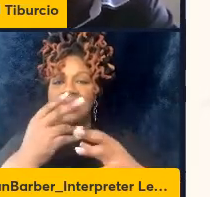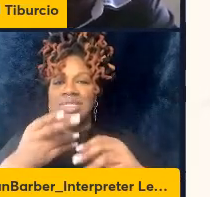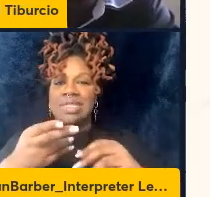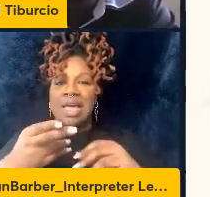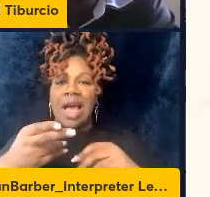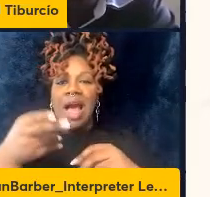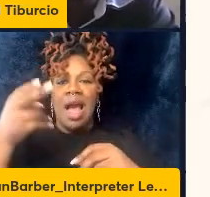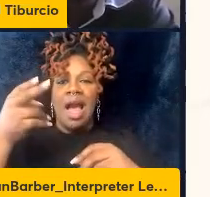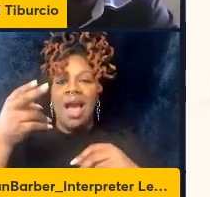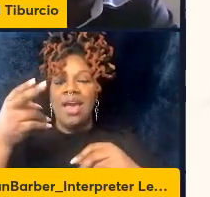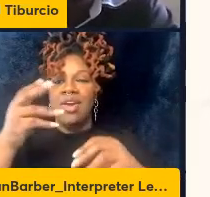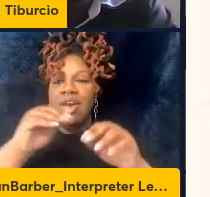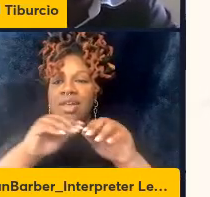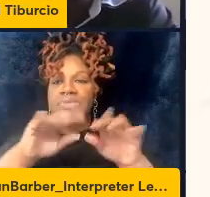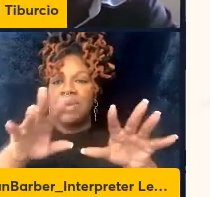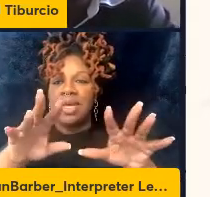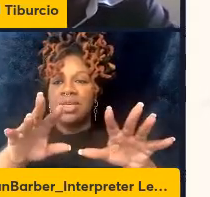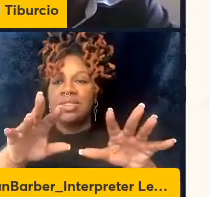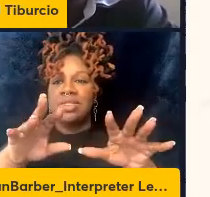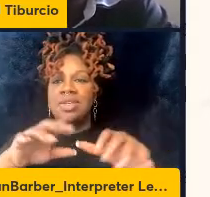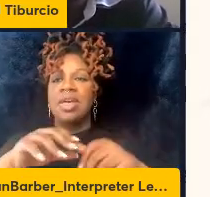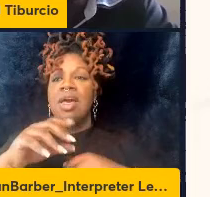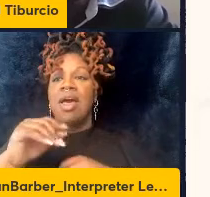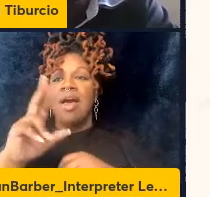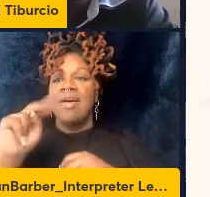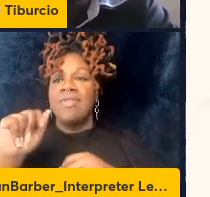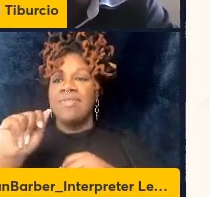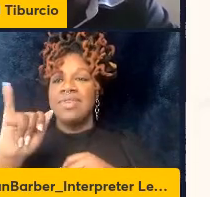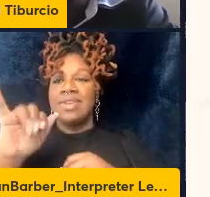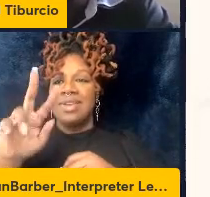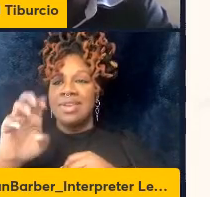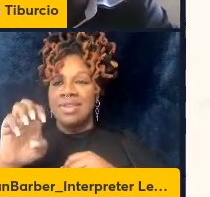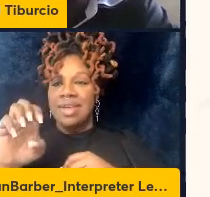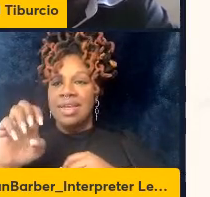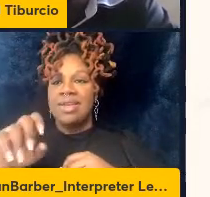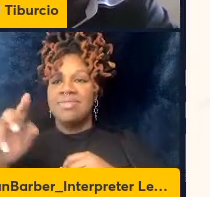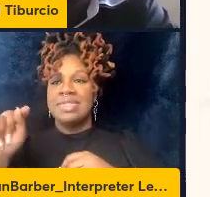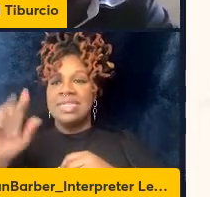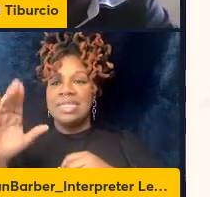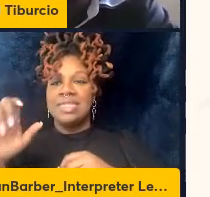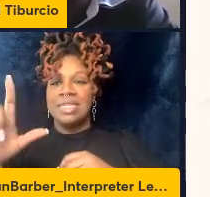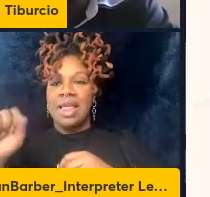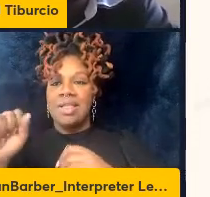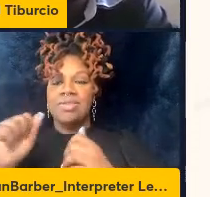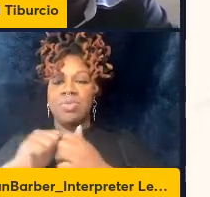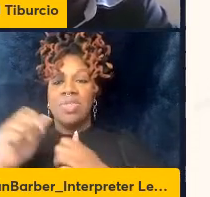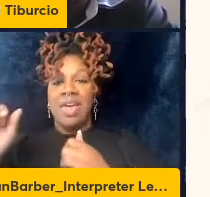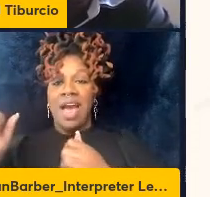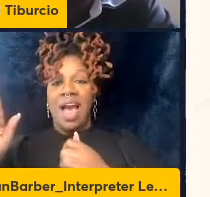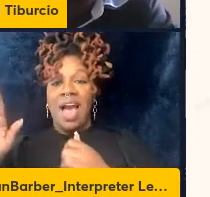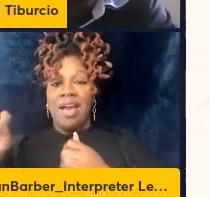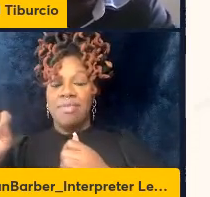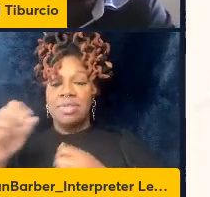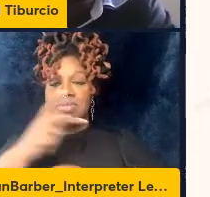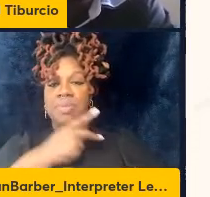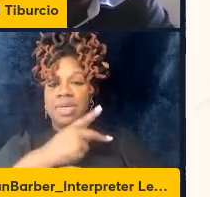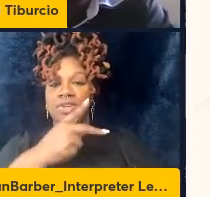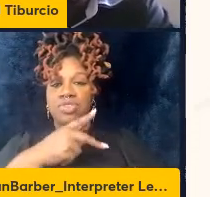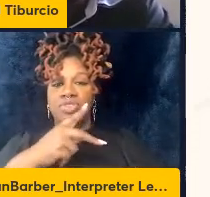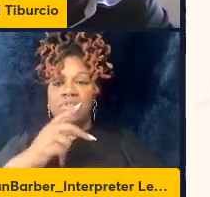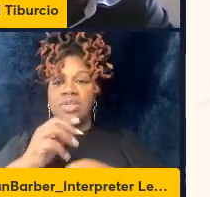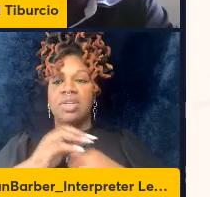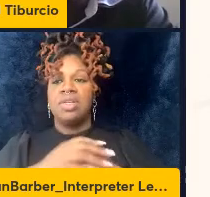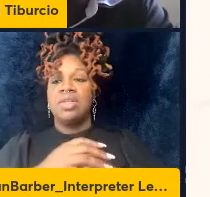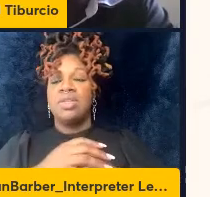naivety T cells in non-Iris patients and then we correlated the difference in the frequency of